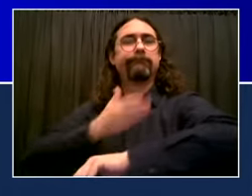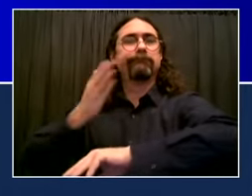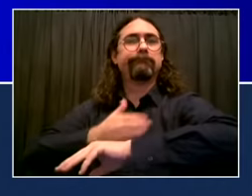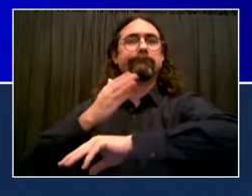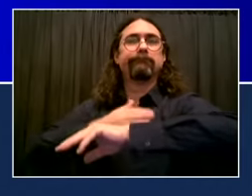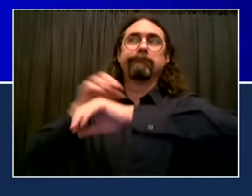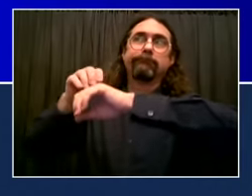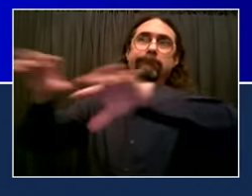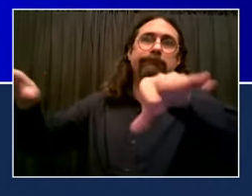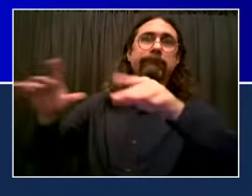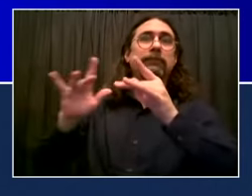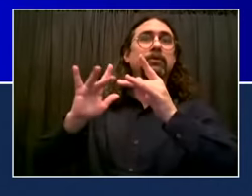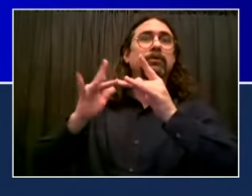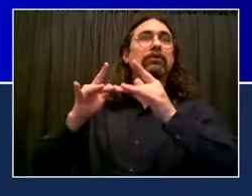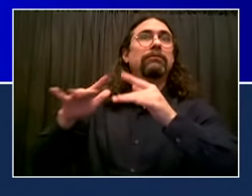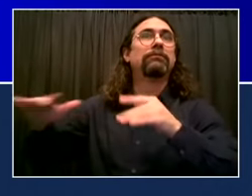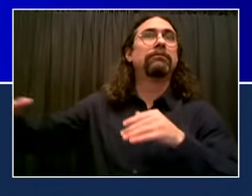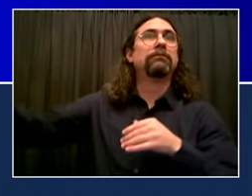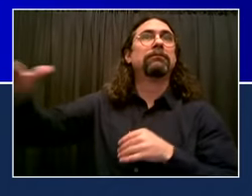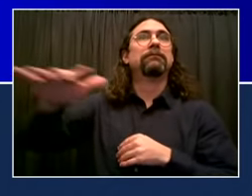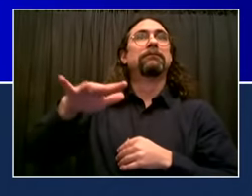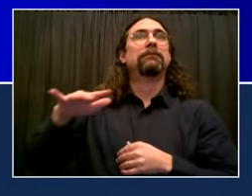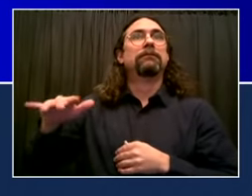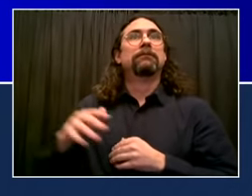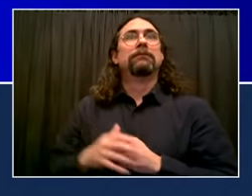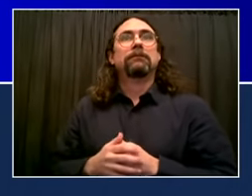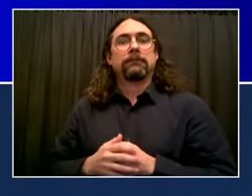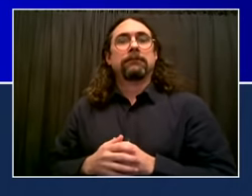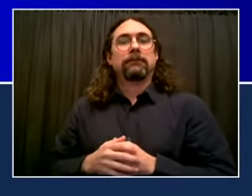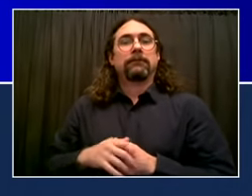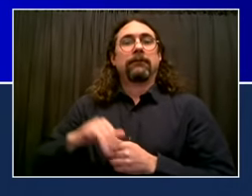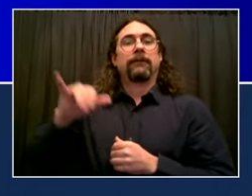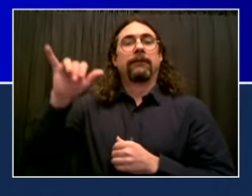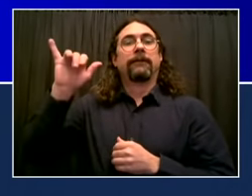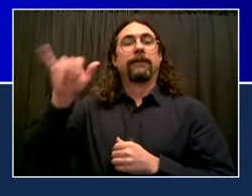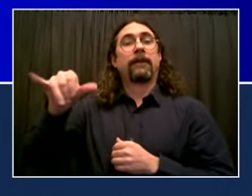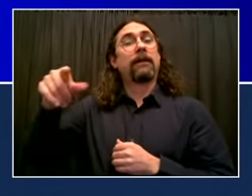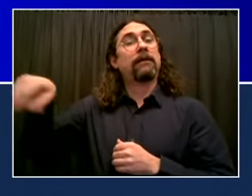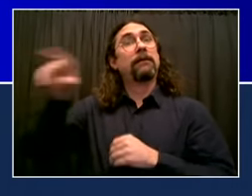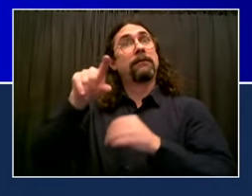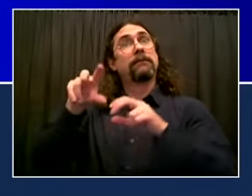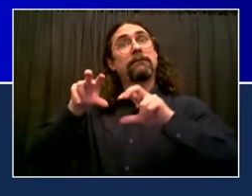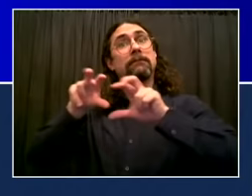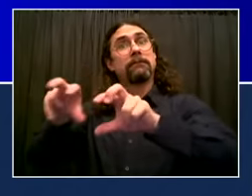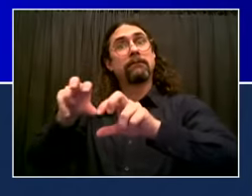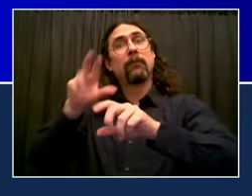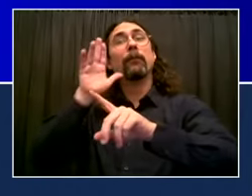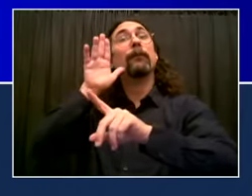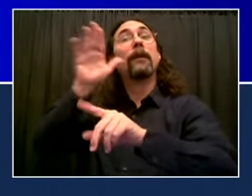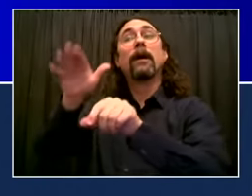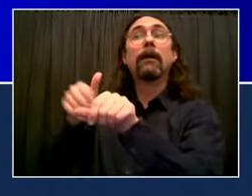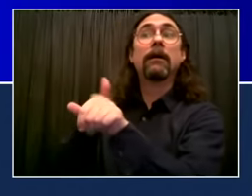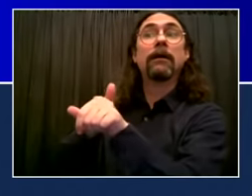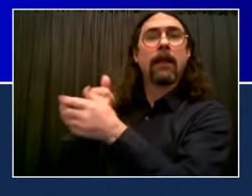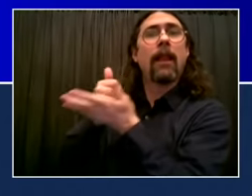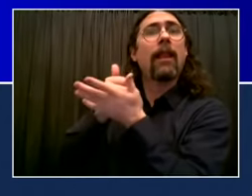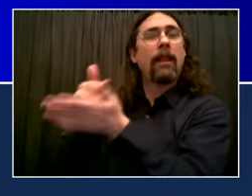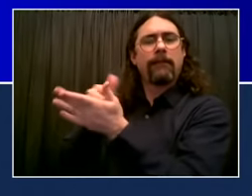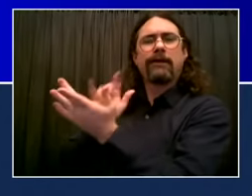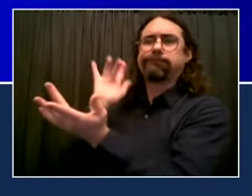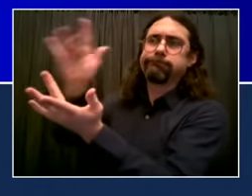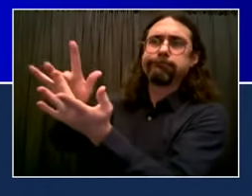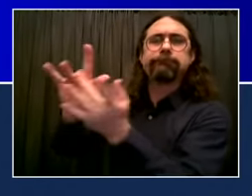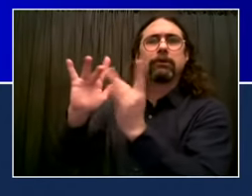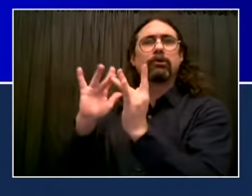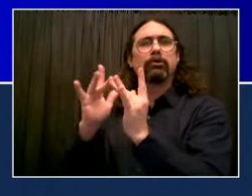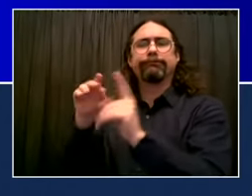folks who have been excluded because of where they live, because of who they are. And that will include, and I'm very proud of this,